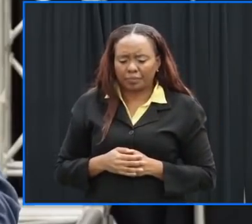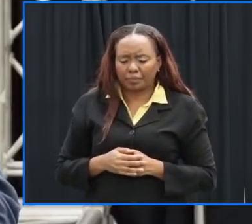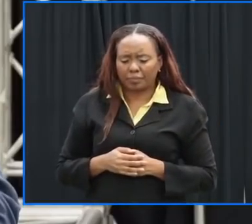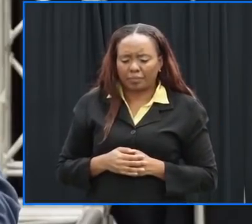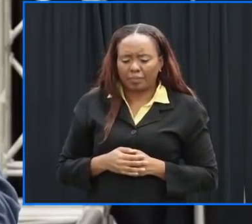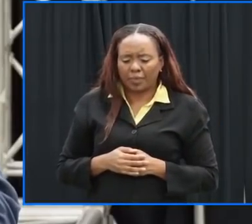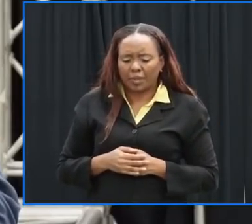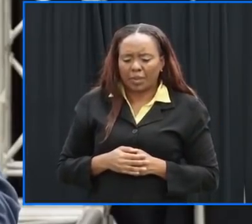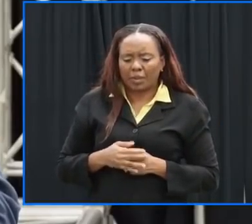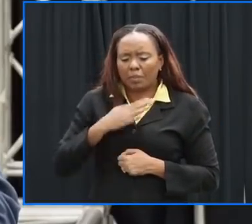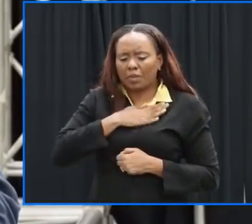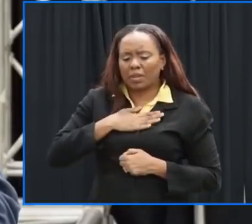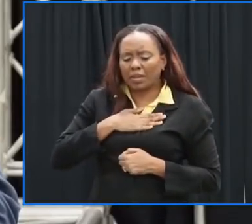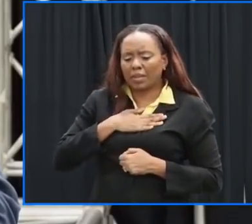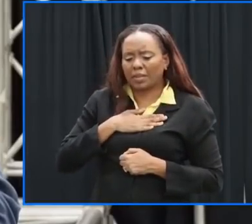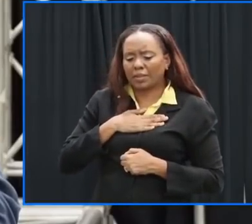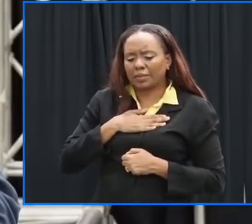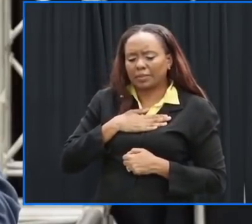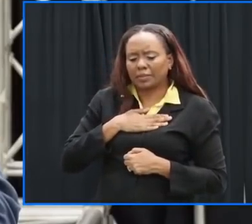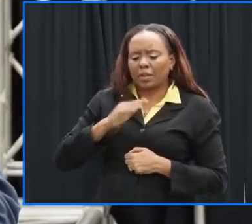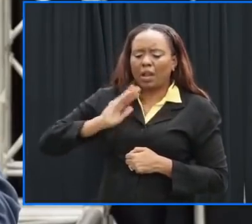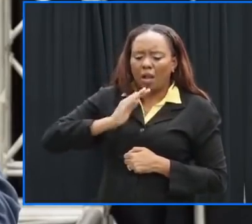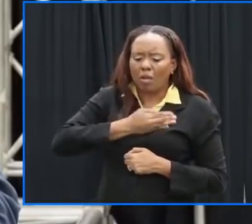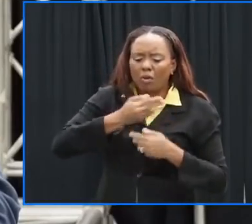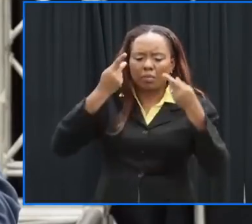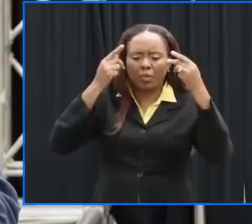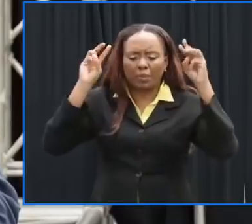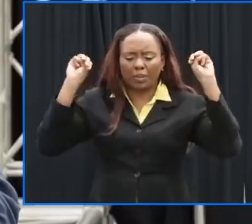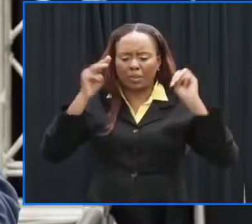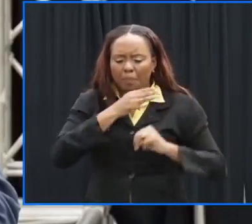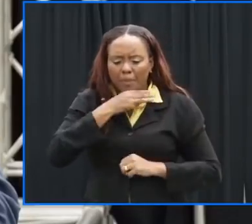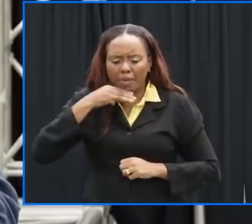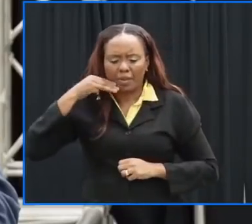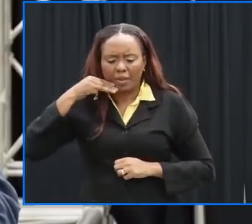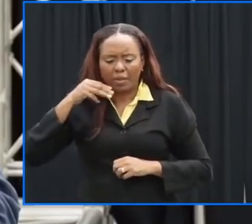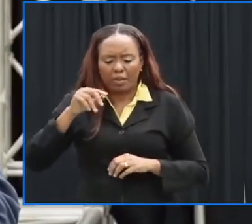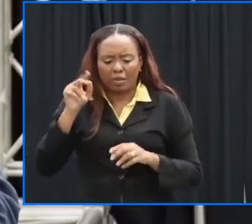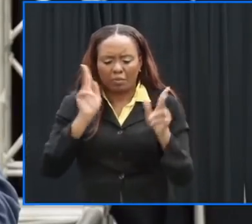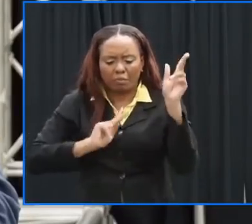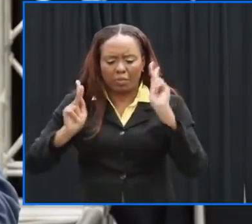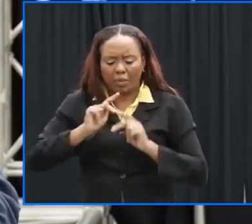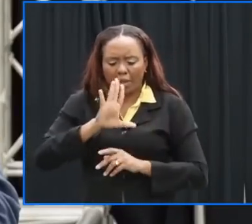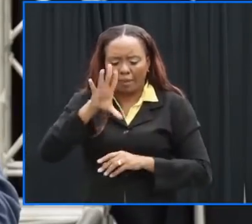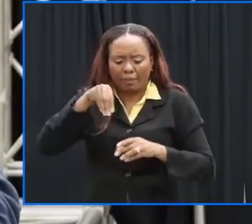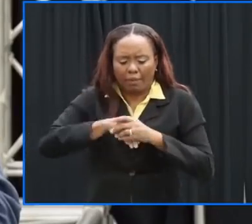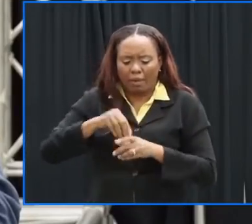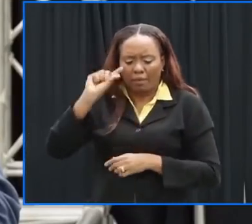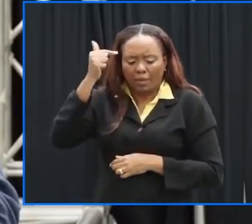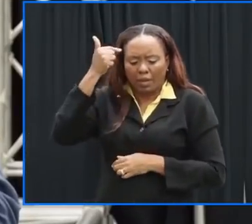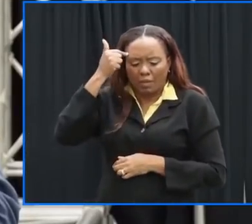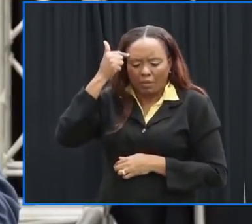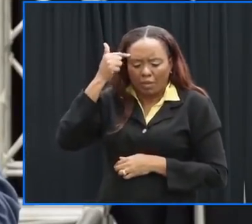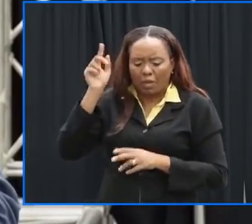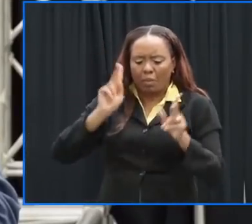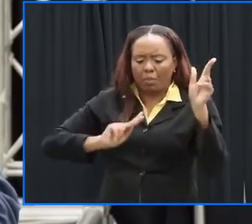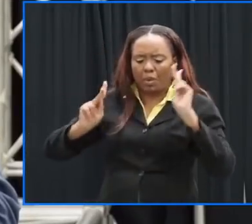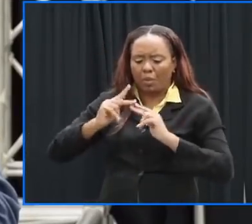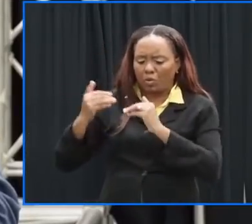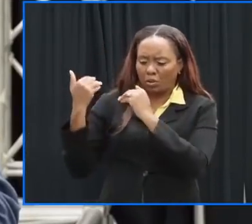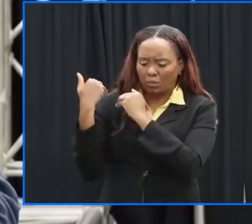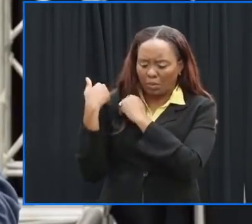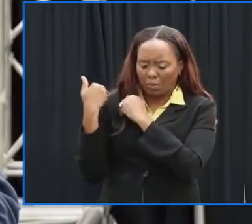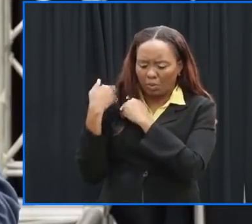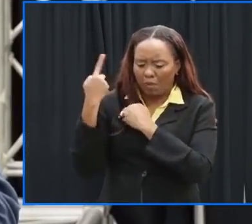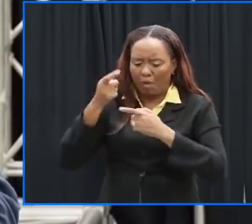our prime minister our members of cabinet the persons who are responsible for managing